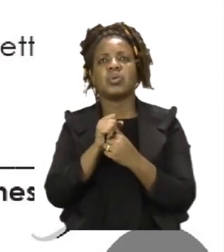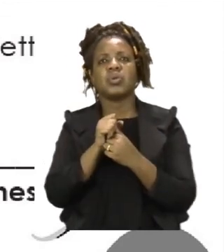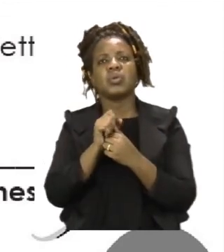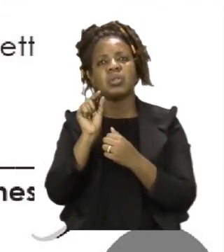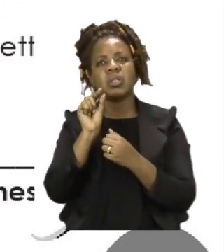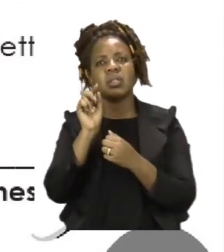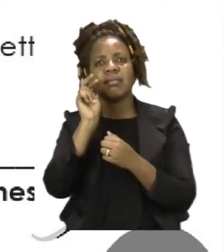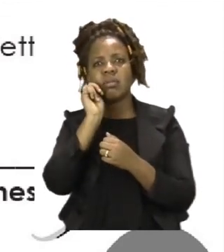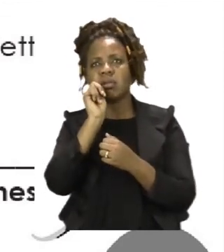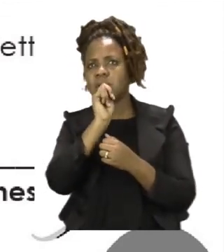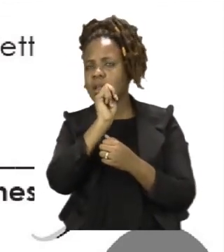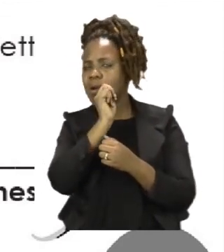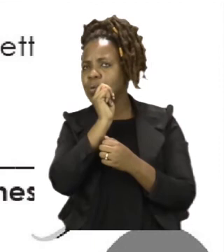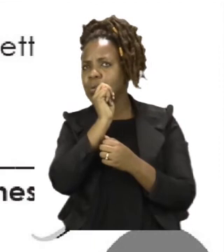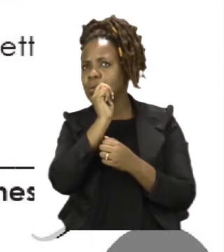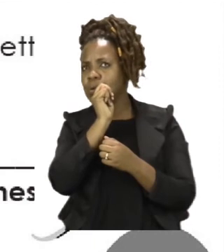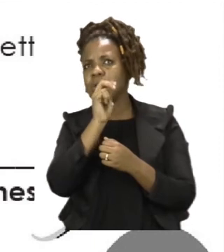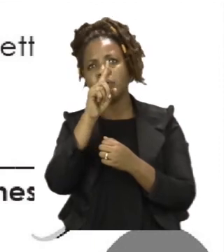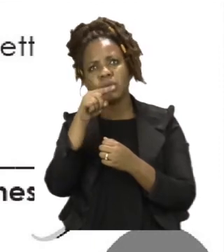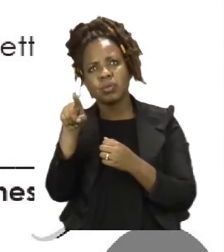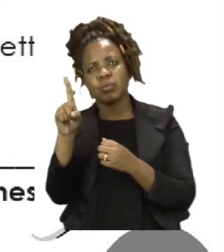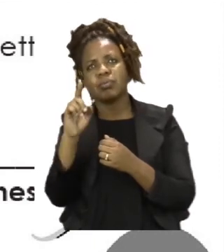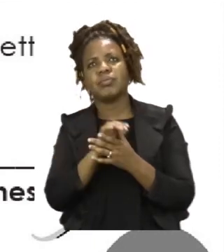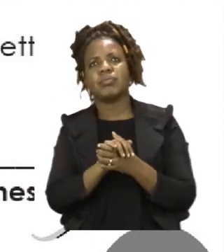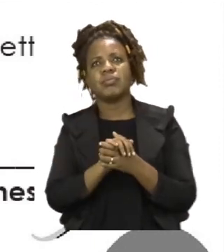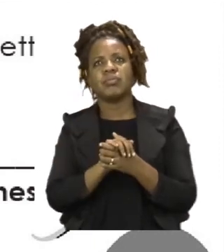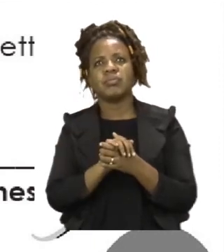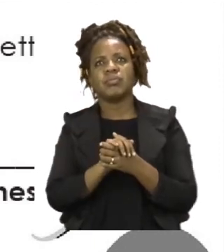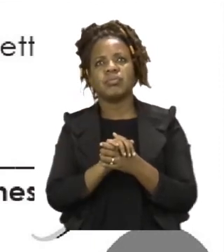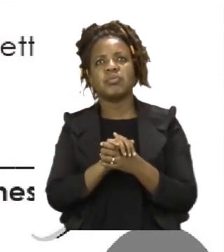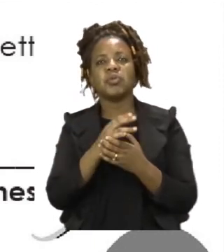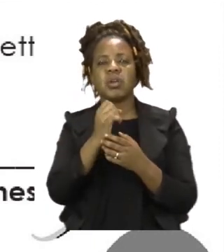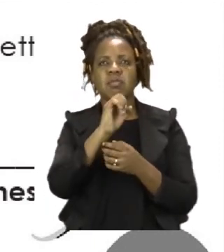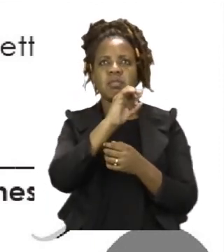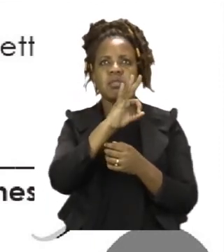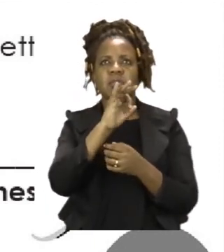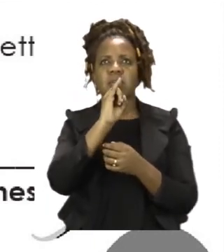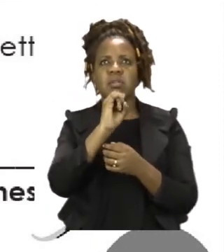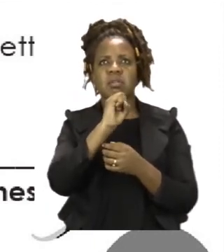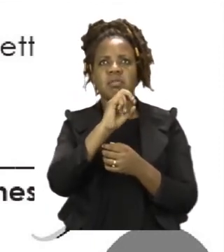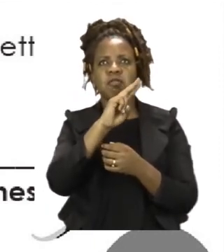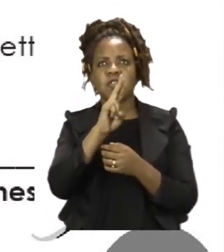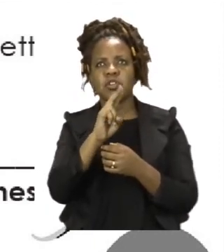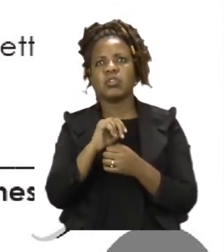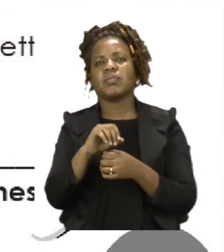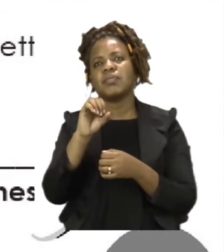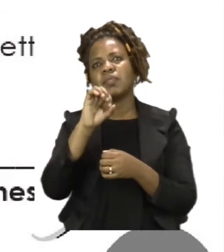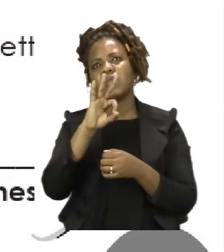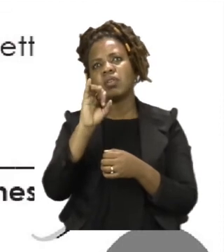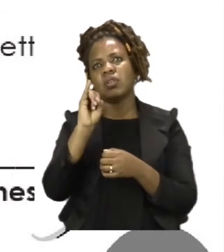a plural noun, we need to find the irregular one. We have the words